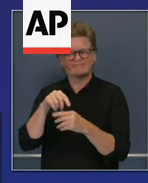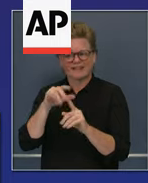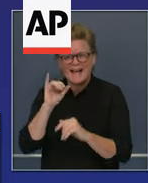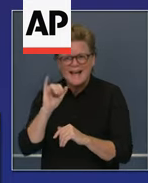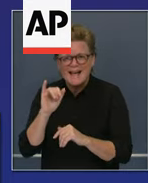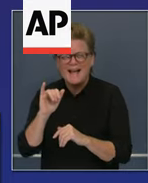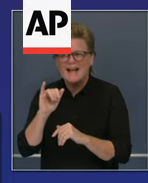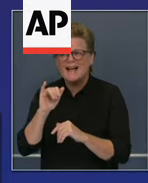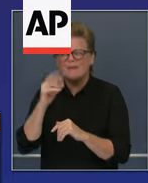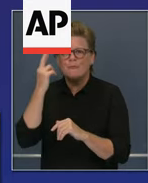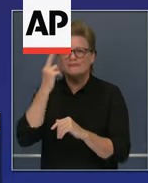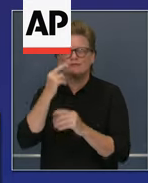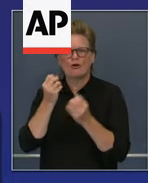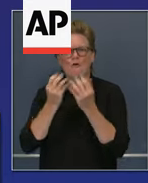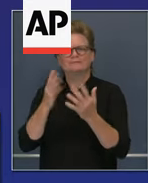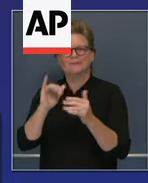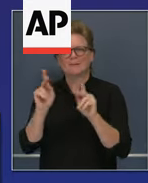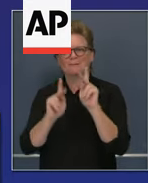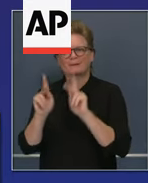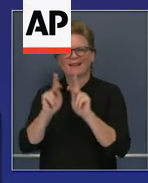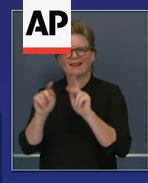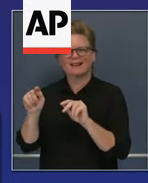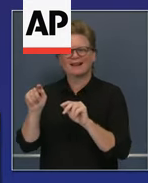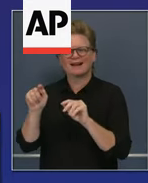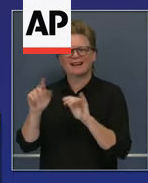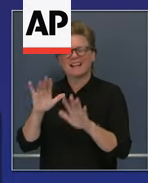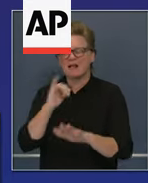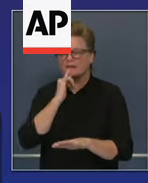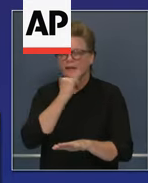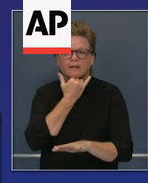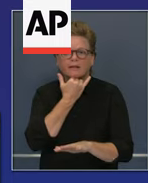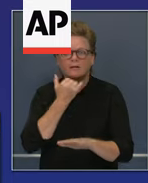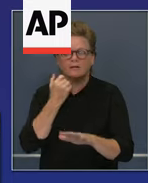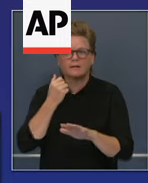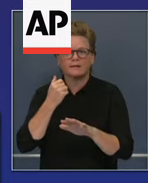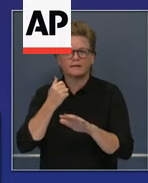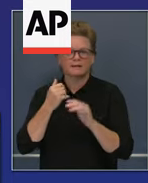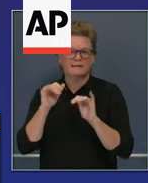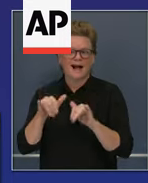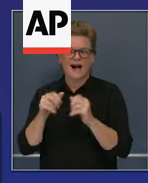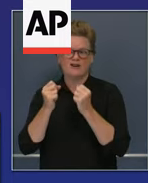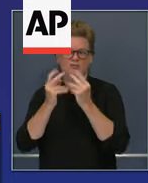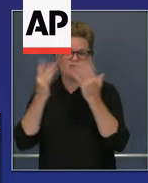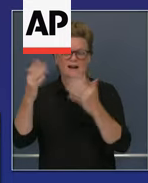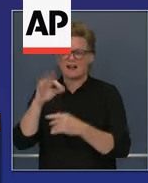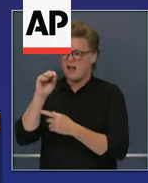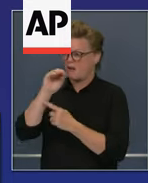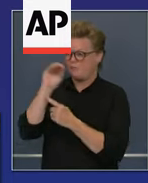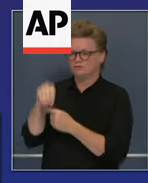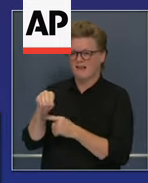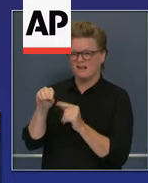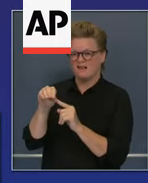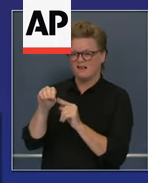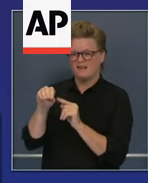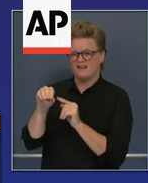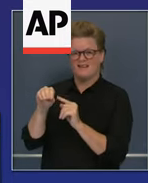by simple neglect and accident. Meaning 90 plus, 90 plus percent of the fires that